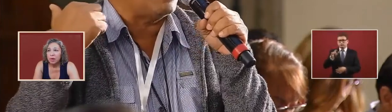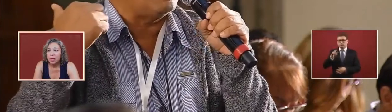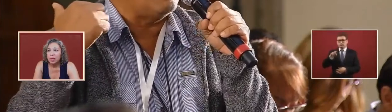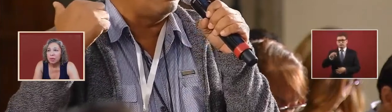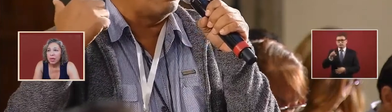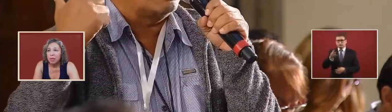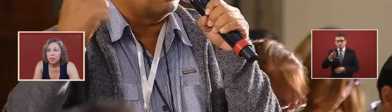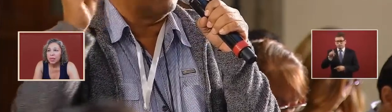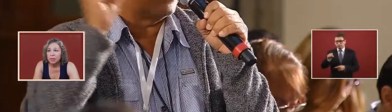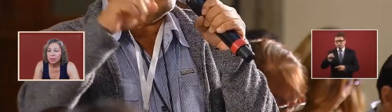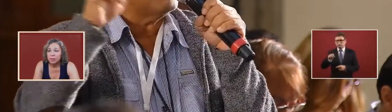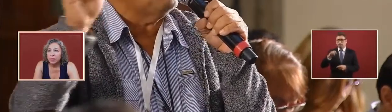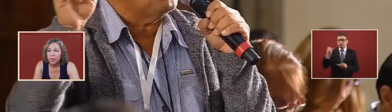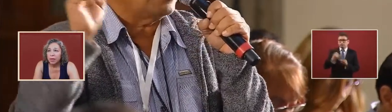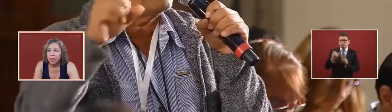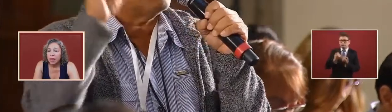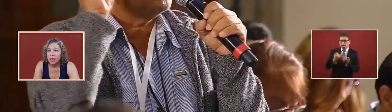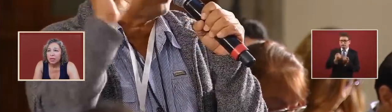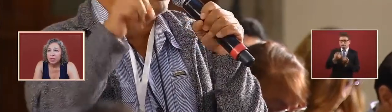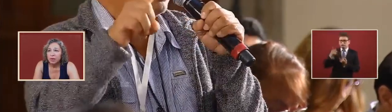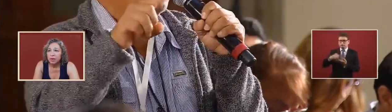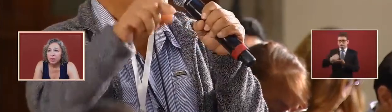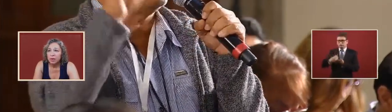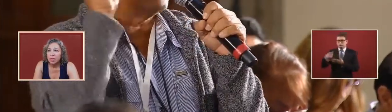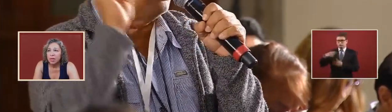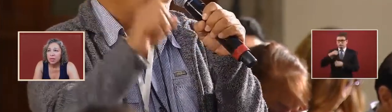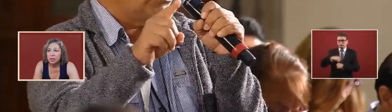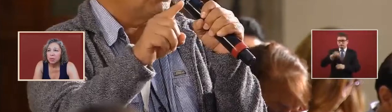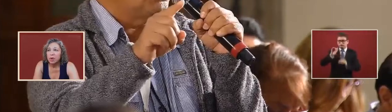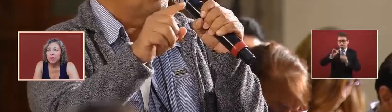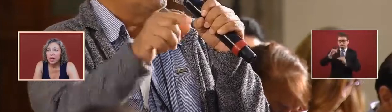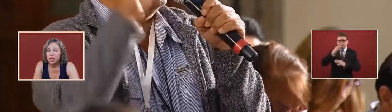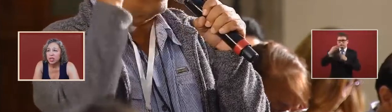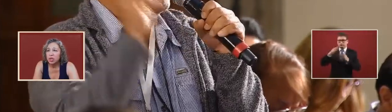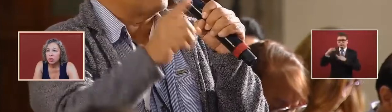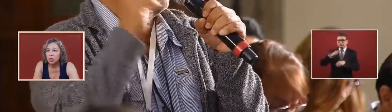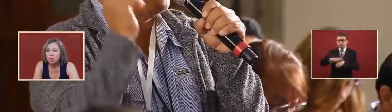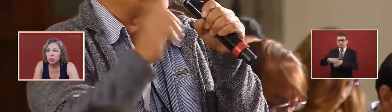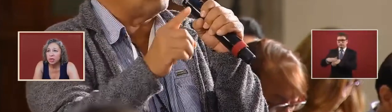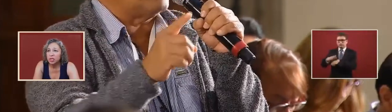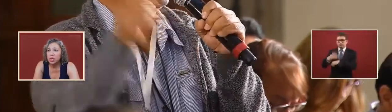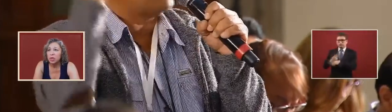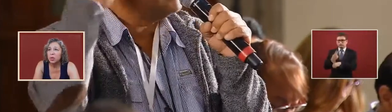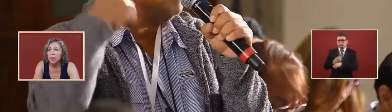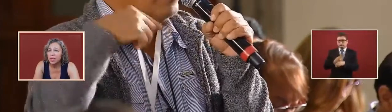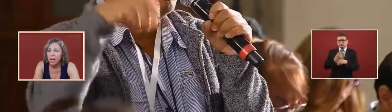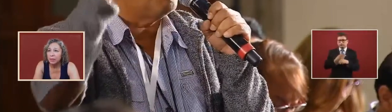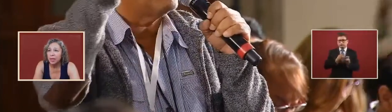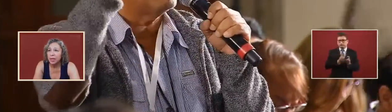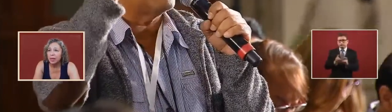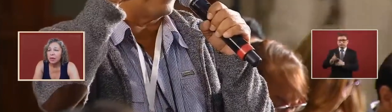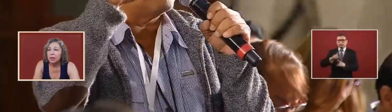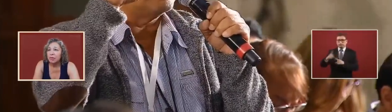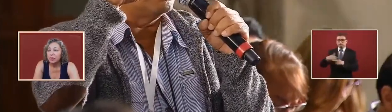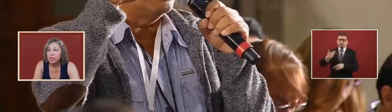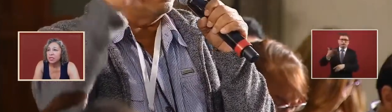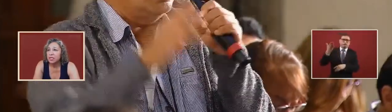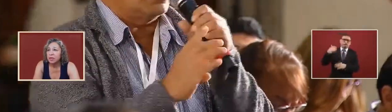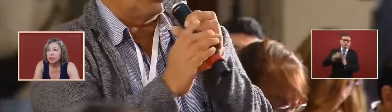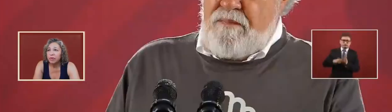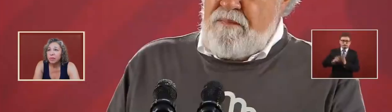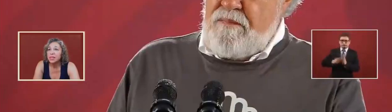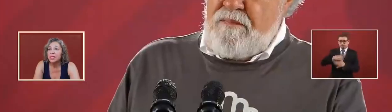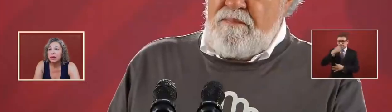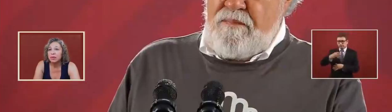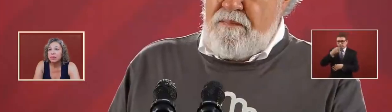you and tamalipas and several authorities we've actually told you personally what is happening since